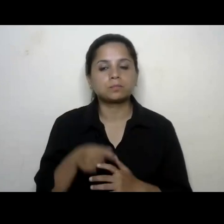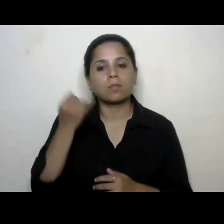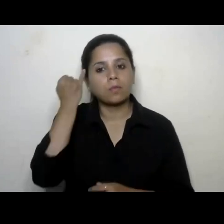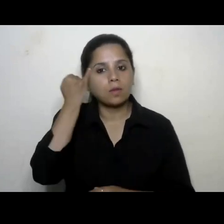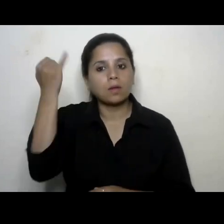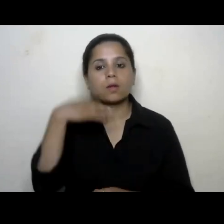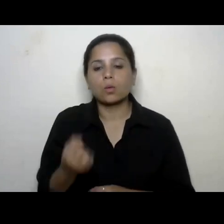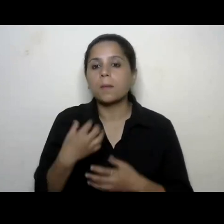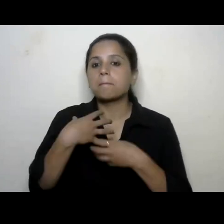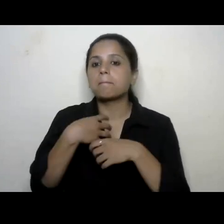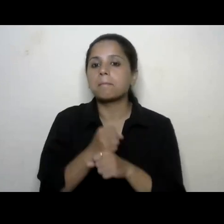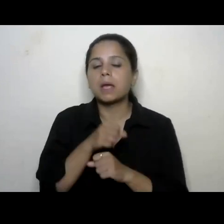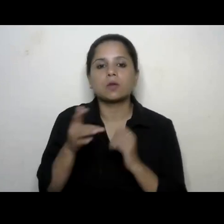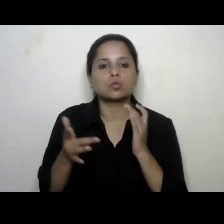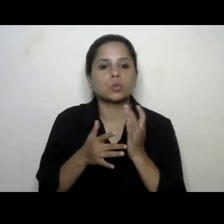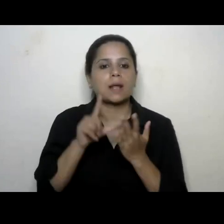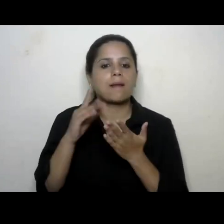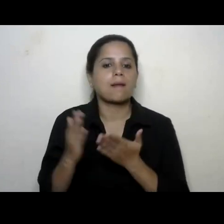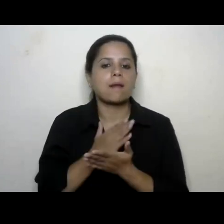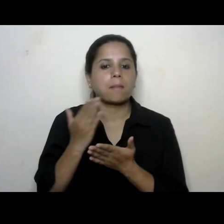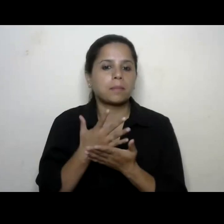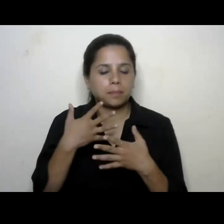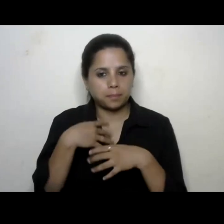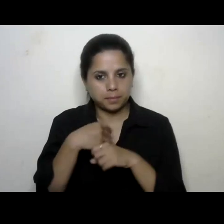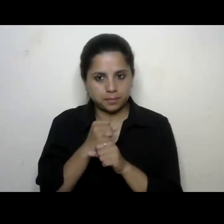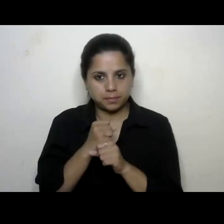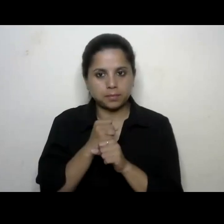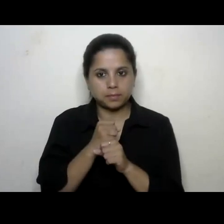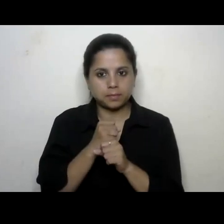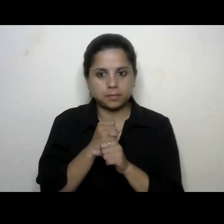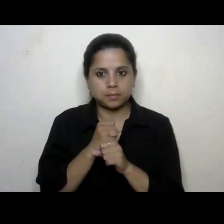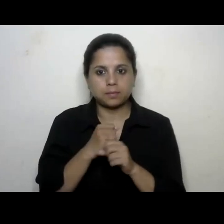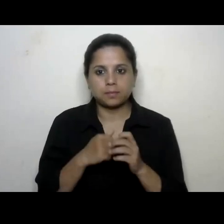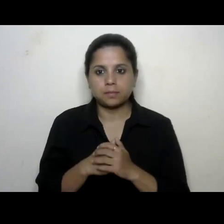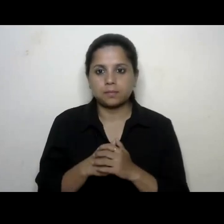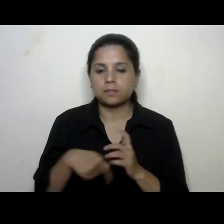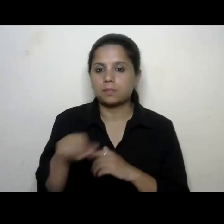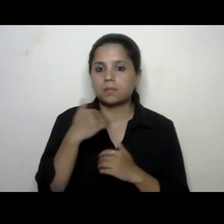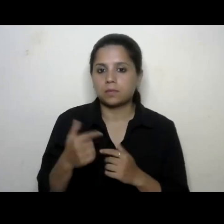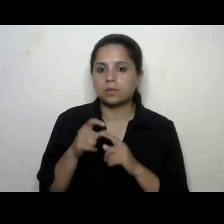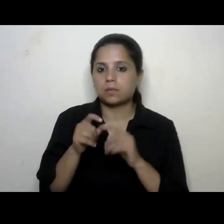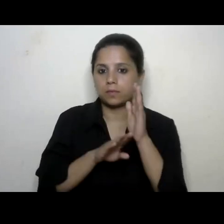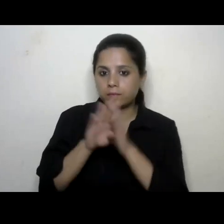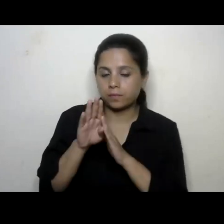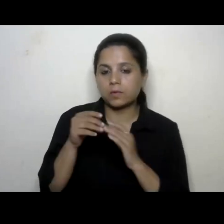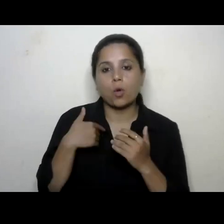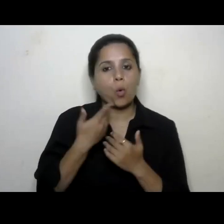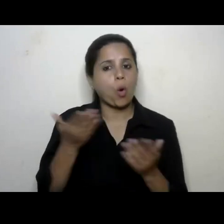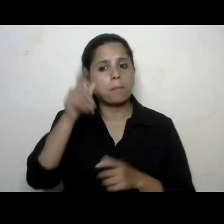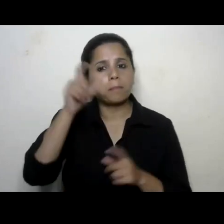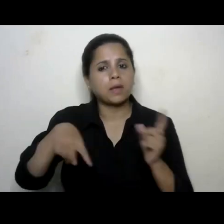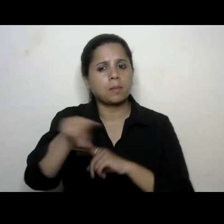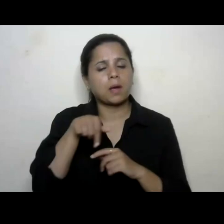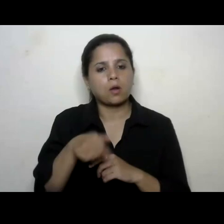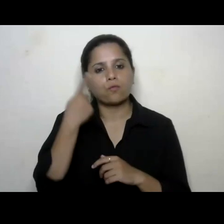to create a digital library which would be available to every citizen in this country